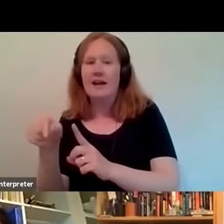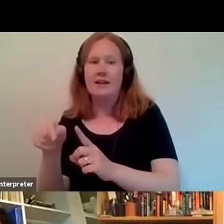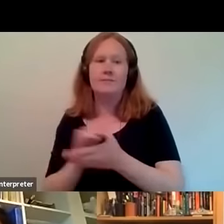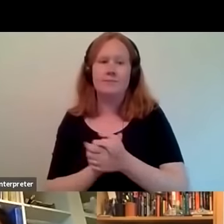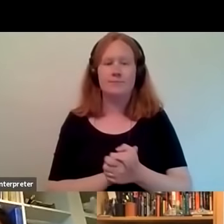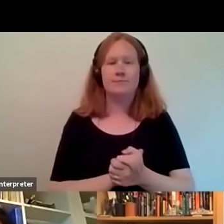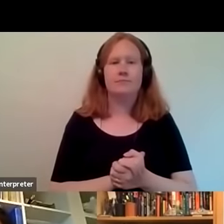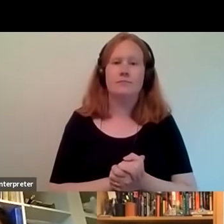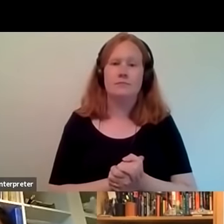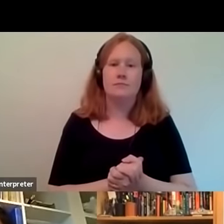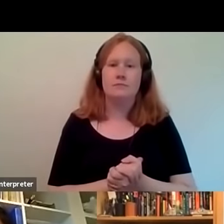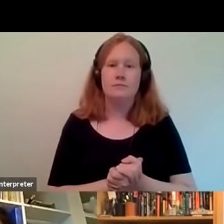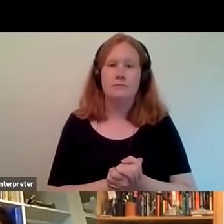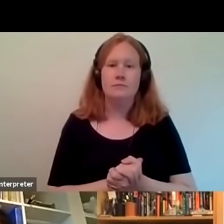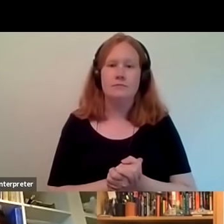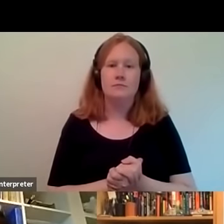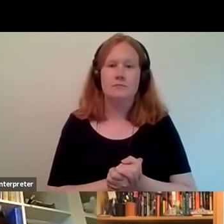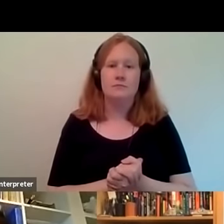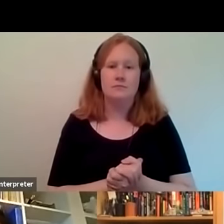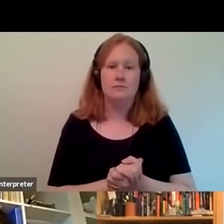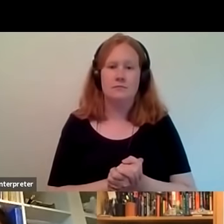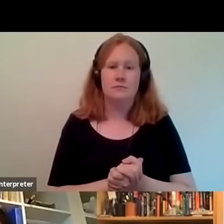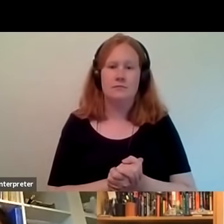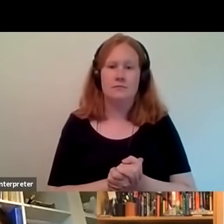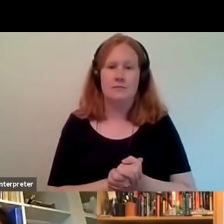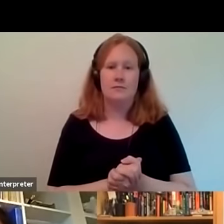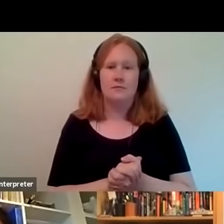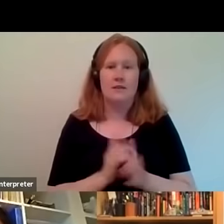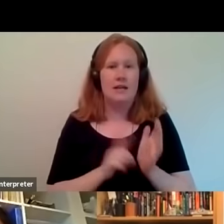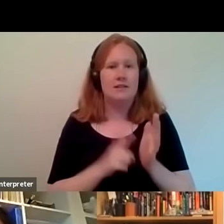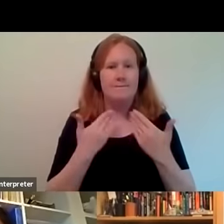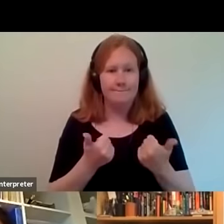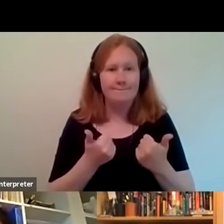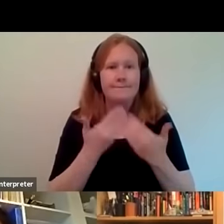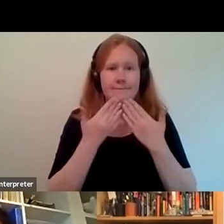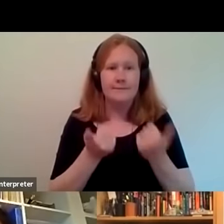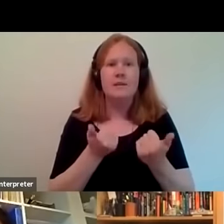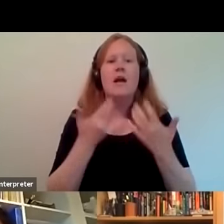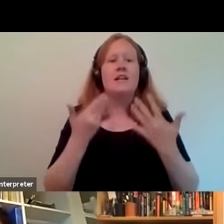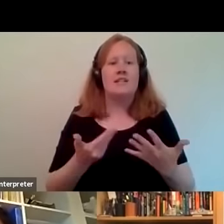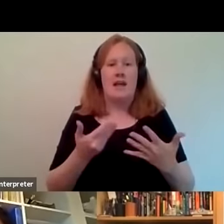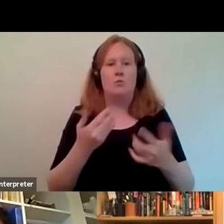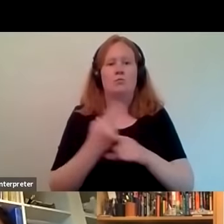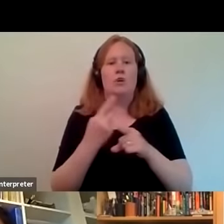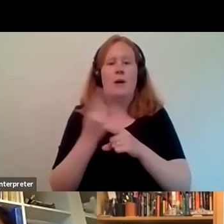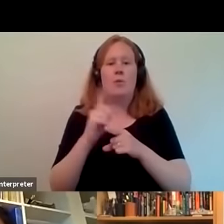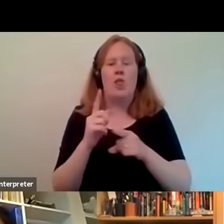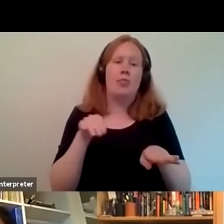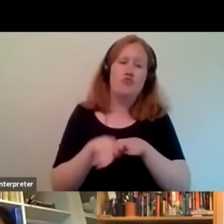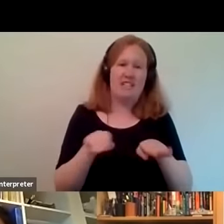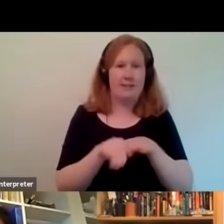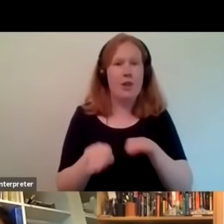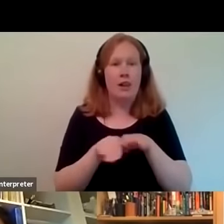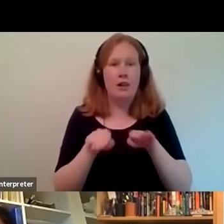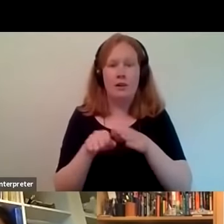piece of work that's great um all right so now we are going to talk about um the practicalities of this and